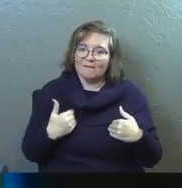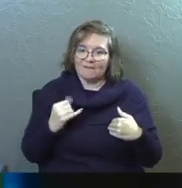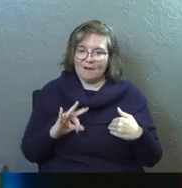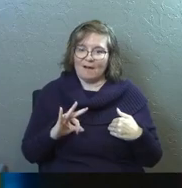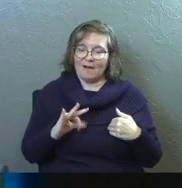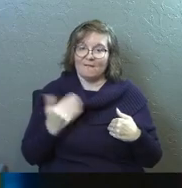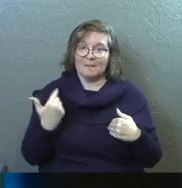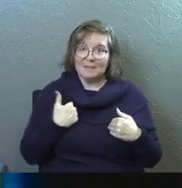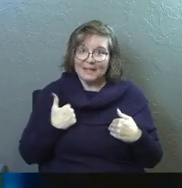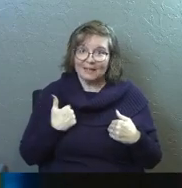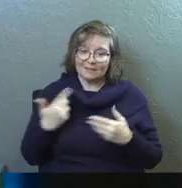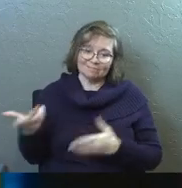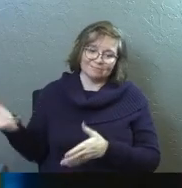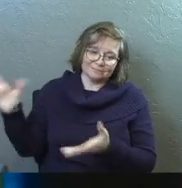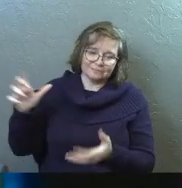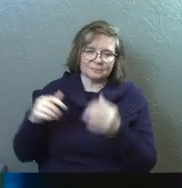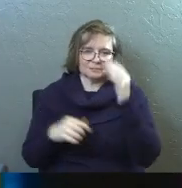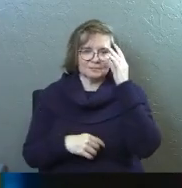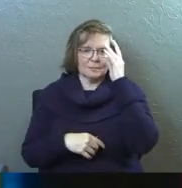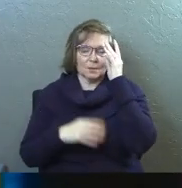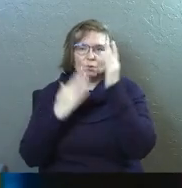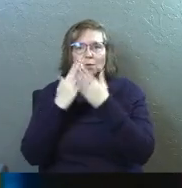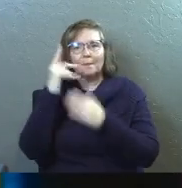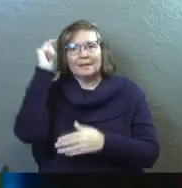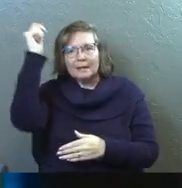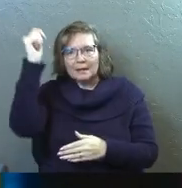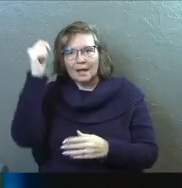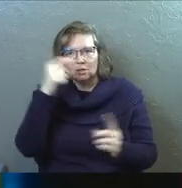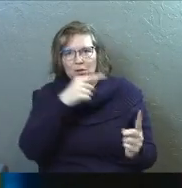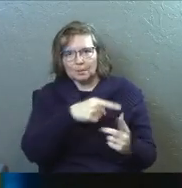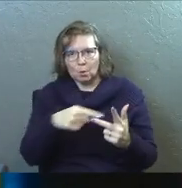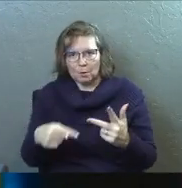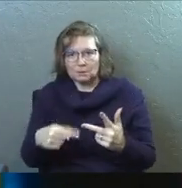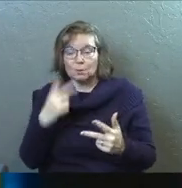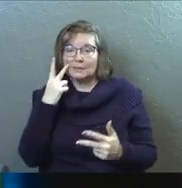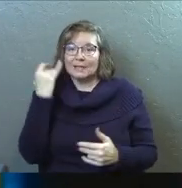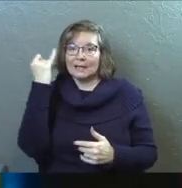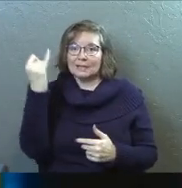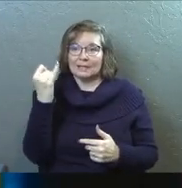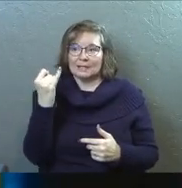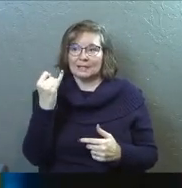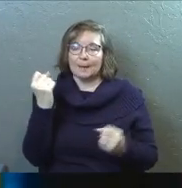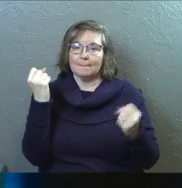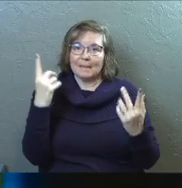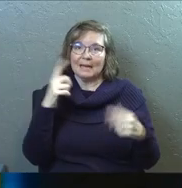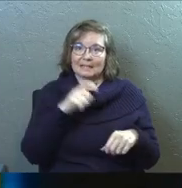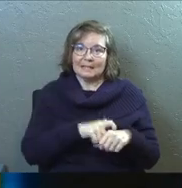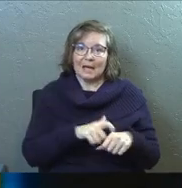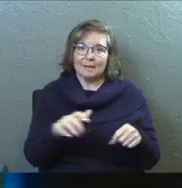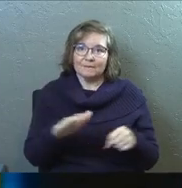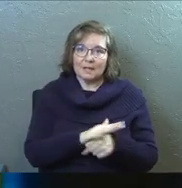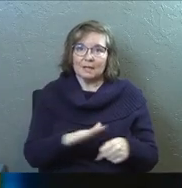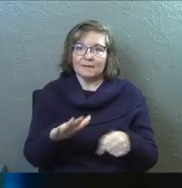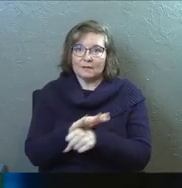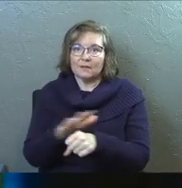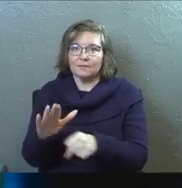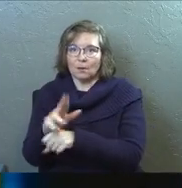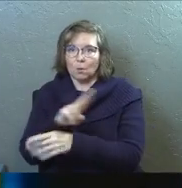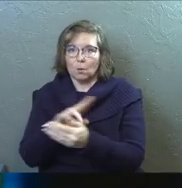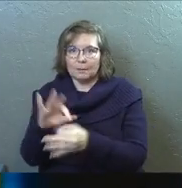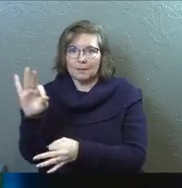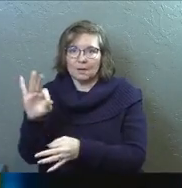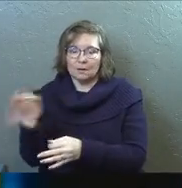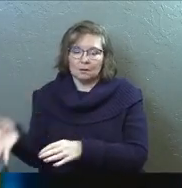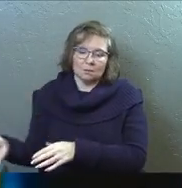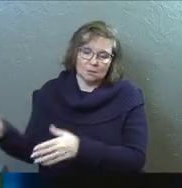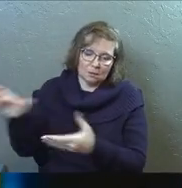of me. So a couple like theological points here. We see that the idea of multiple fillings of the Holy Spirit, and we'll see more of these throughout